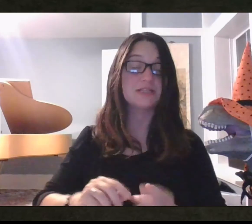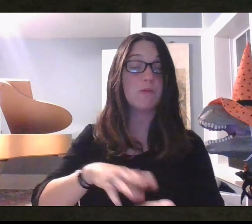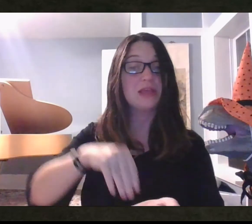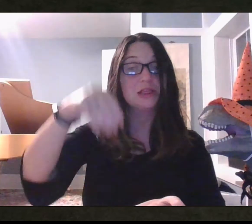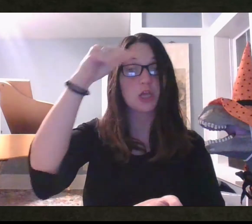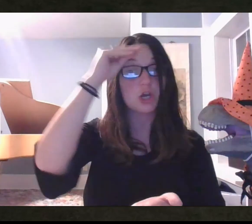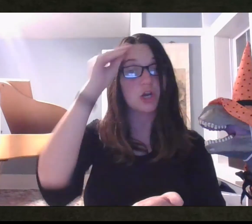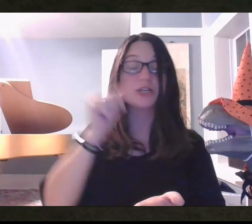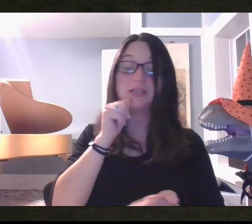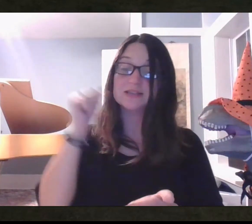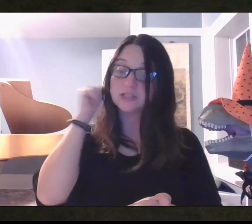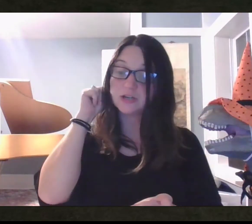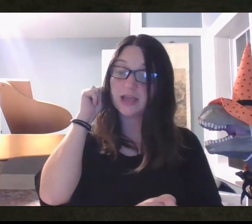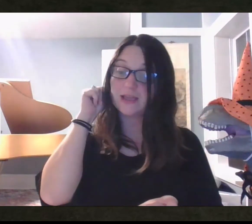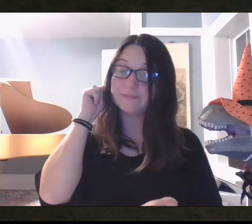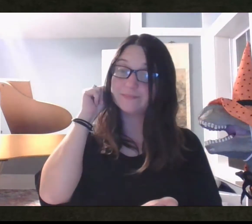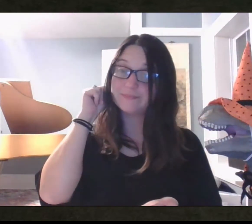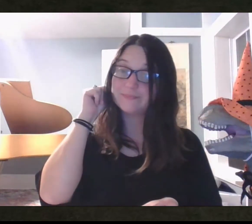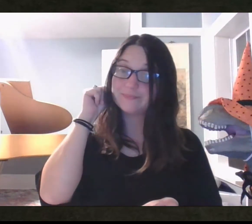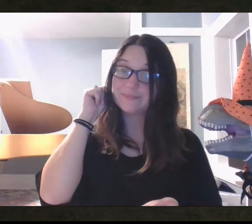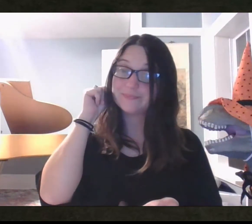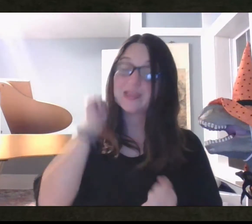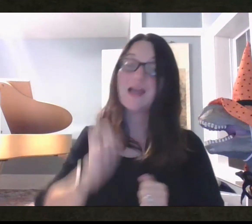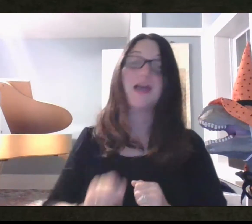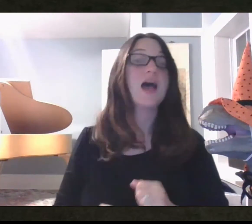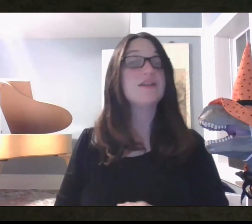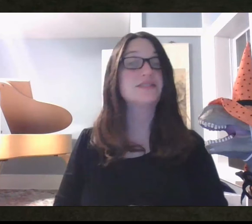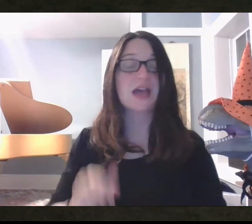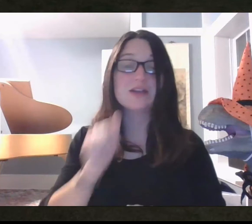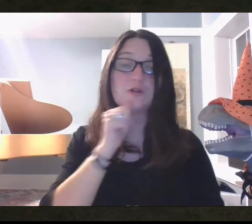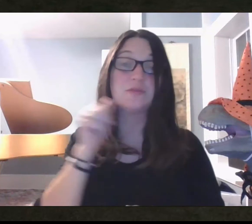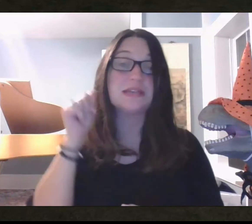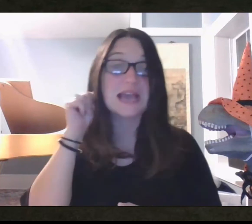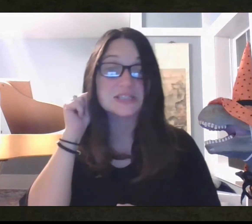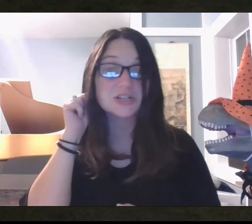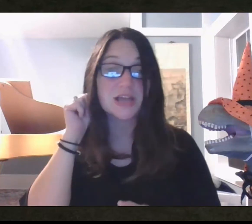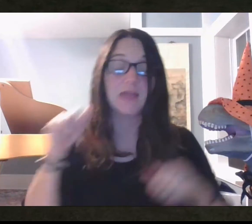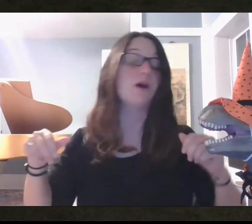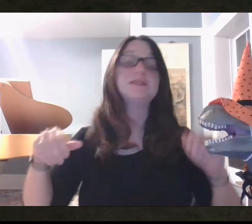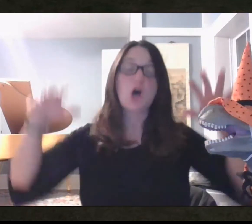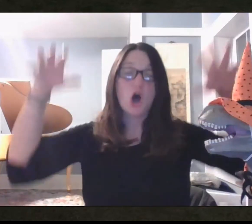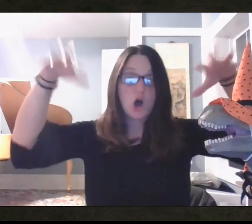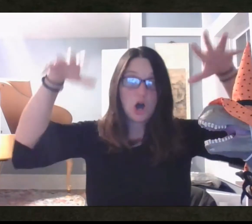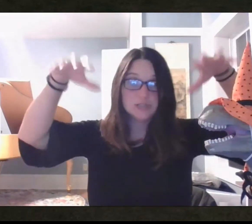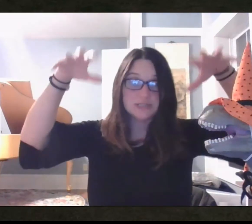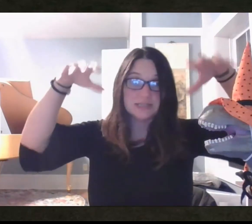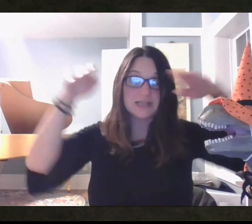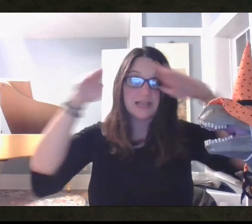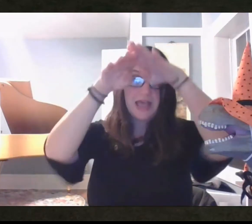language that we learned yesterday? Our sign from yesterday was